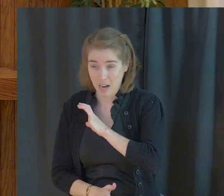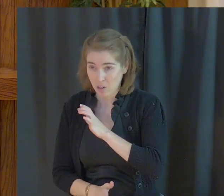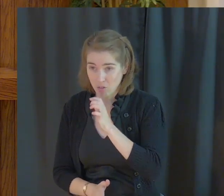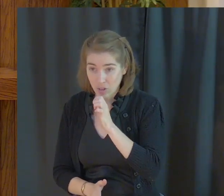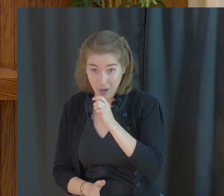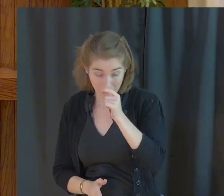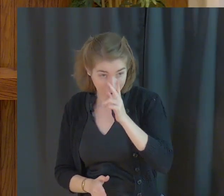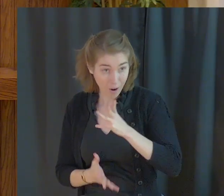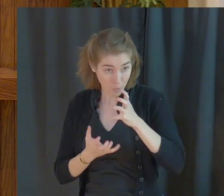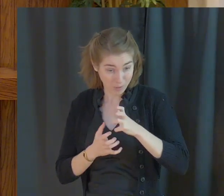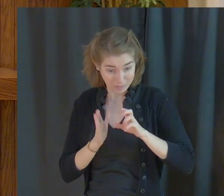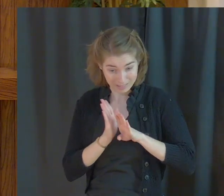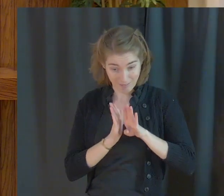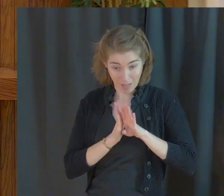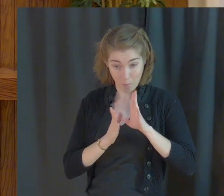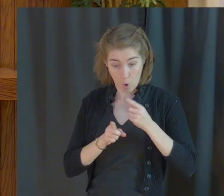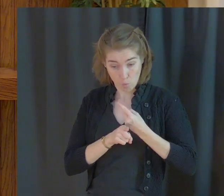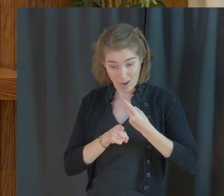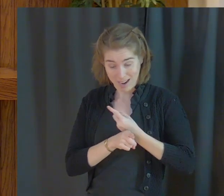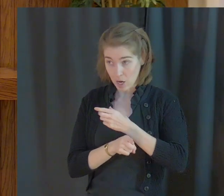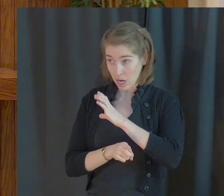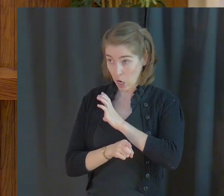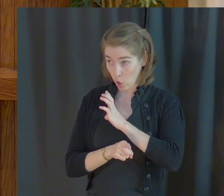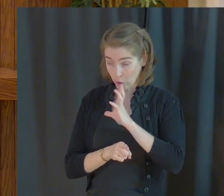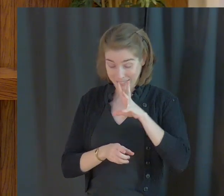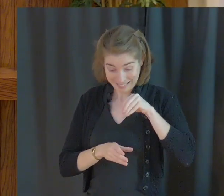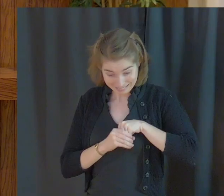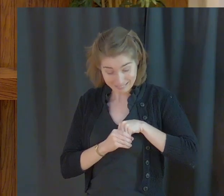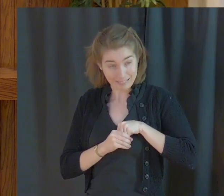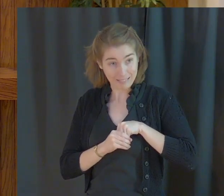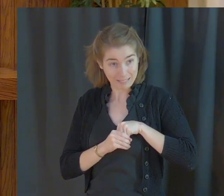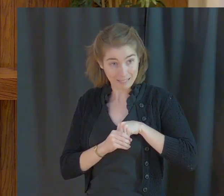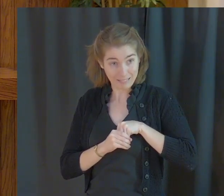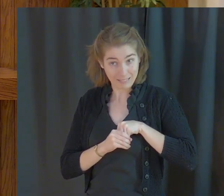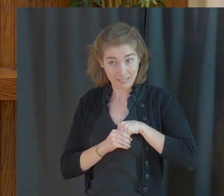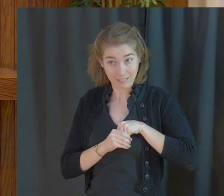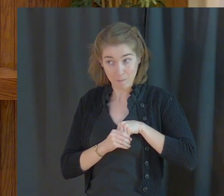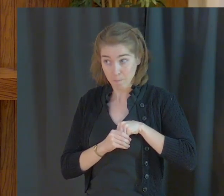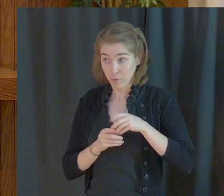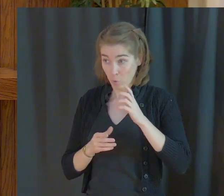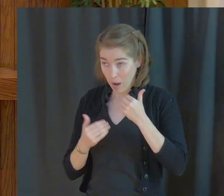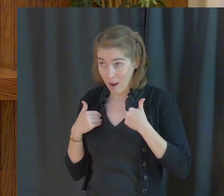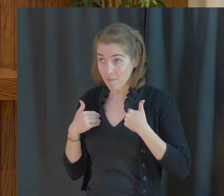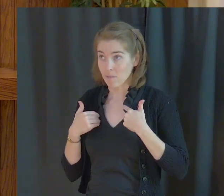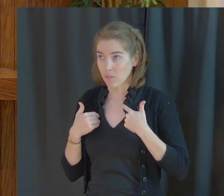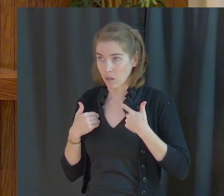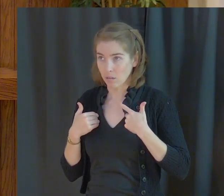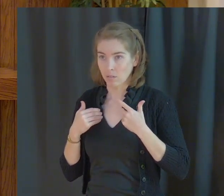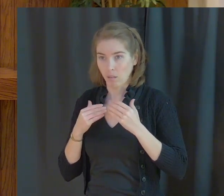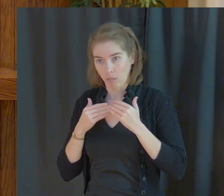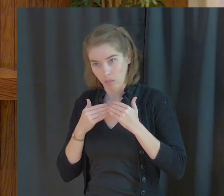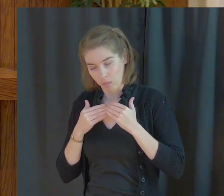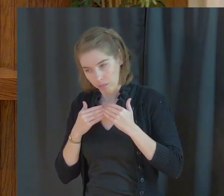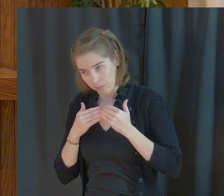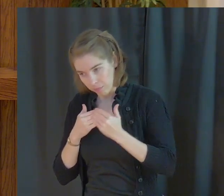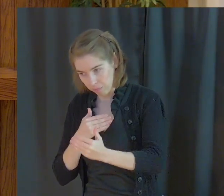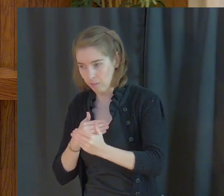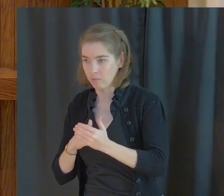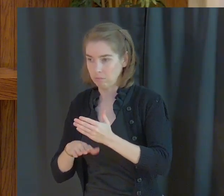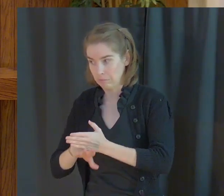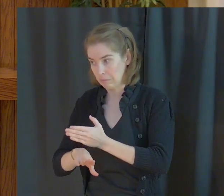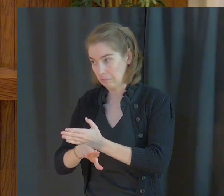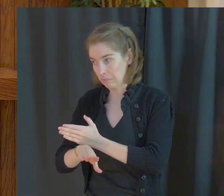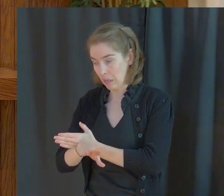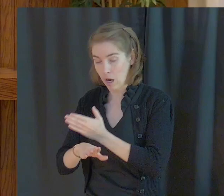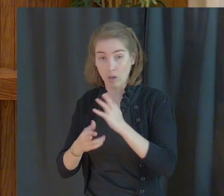Doesn't God want to develop a right character within us? Don't we have a long ways to go in our character development and our